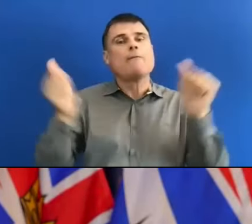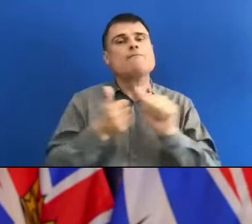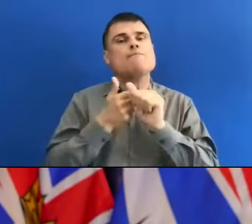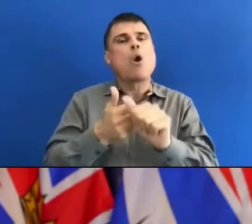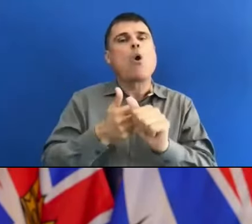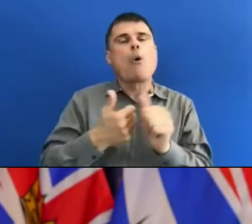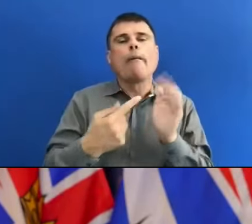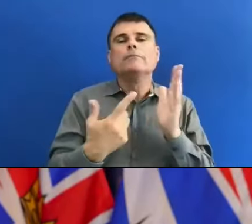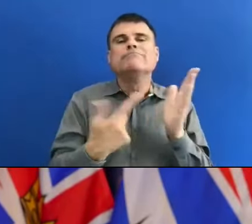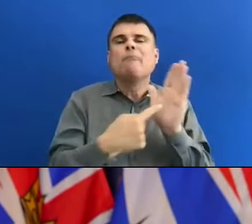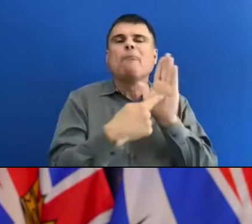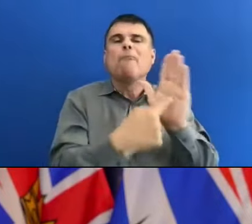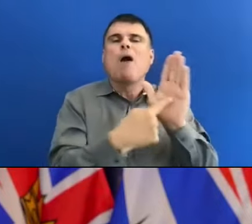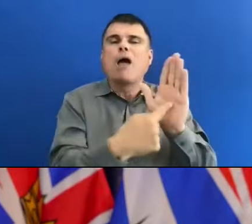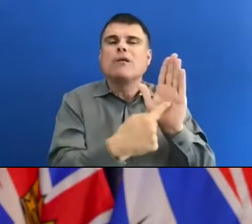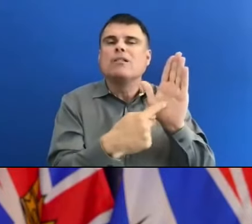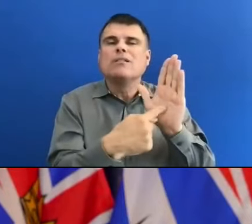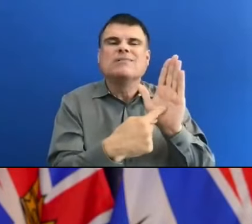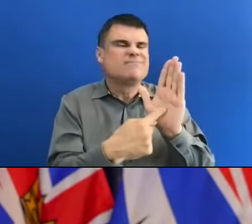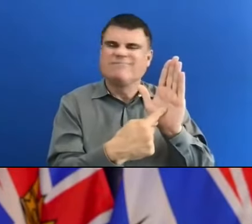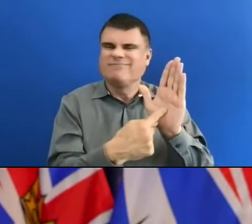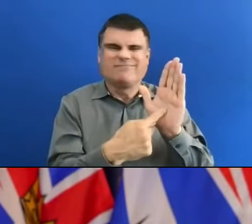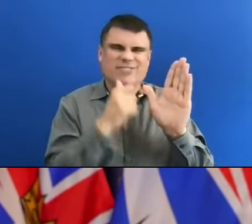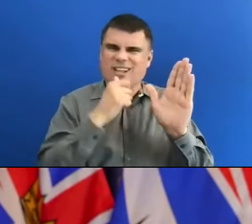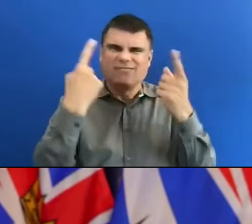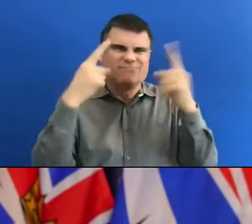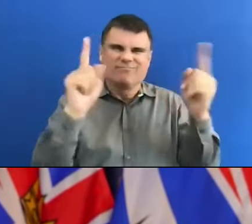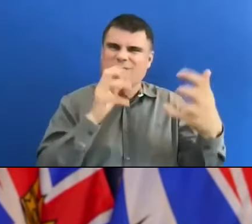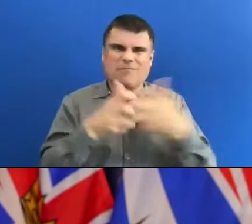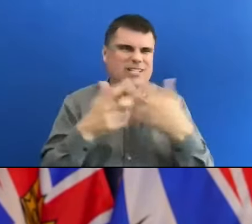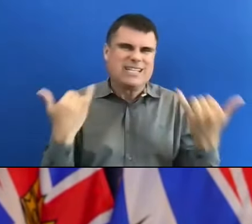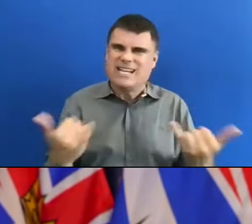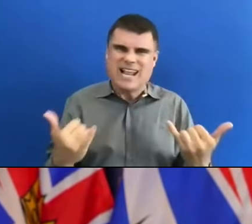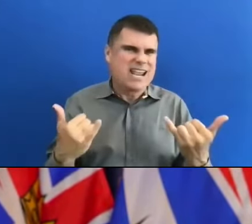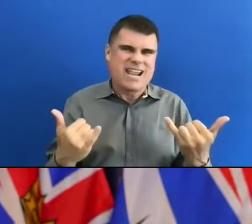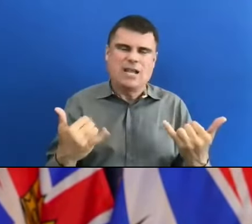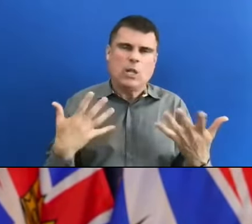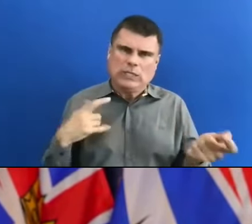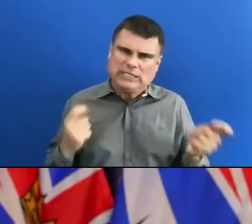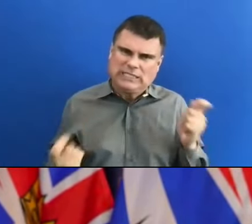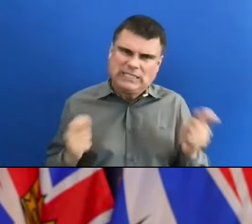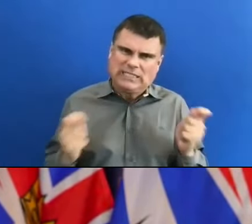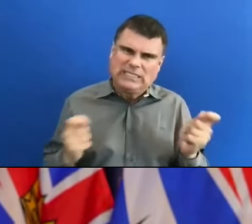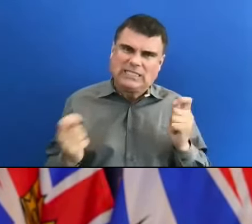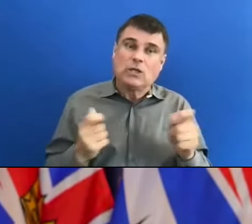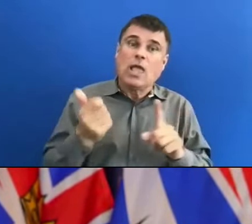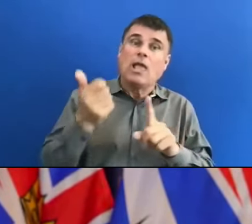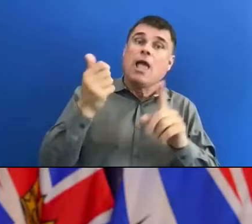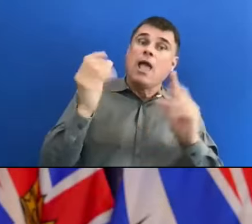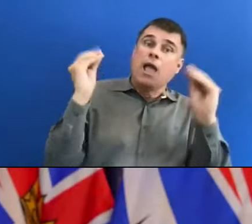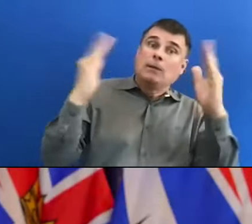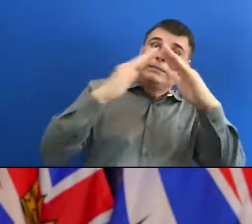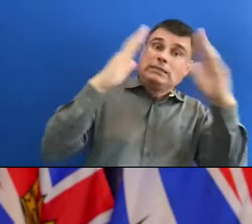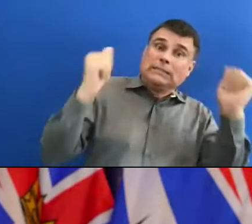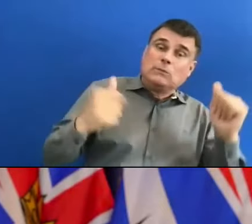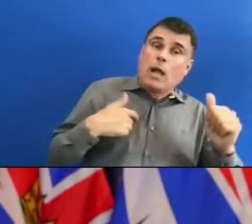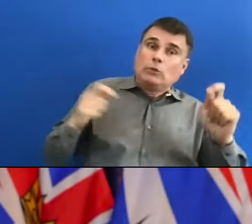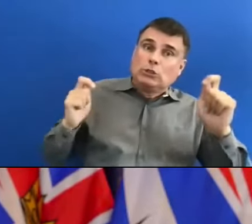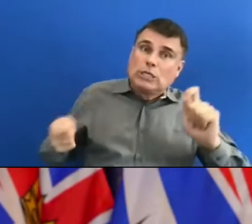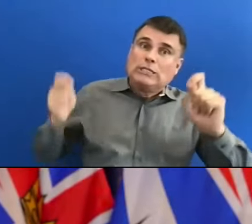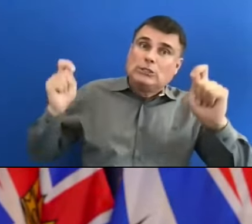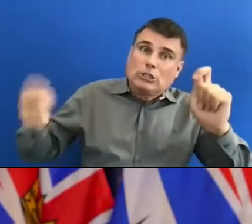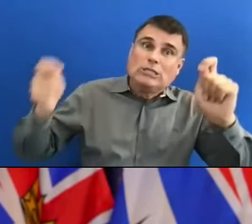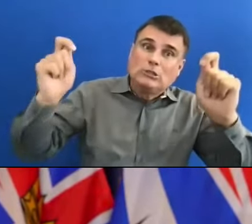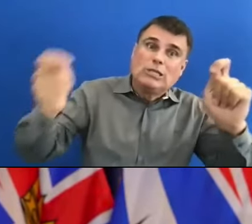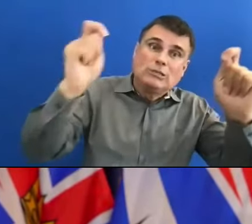was relevant. I think we've been doing that. But every ambulance system is going to be tested by this kind of record